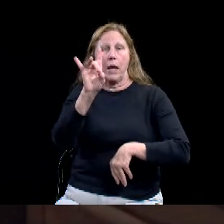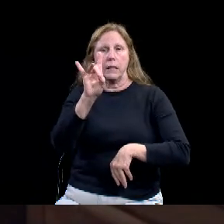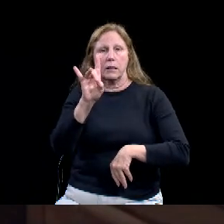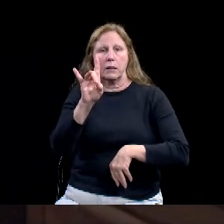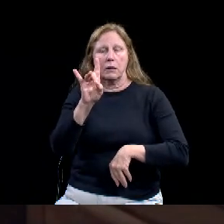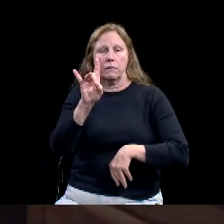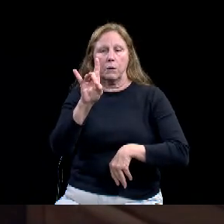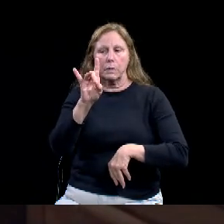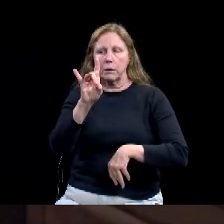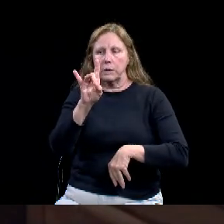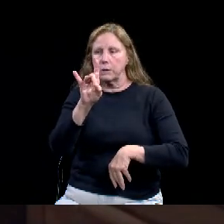Monark. K K K You